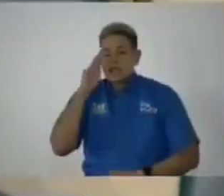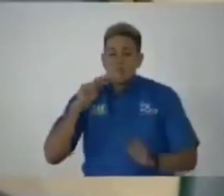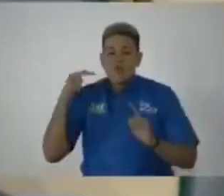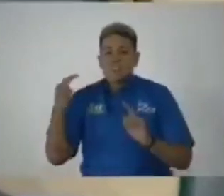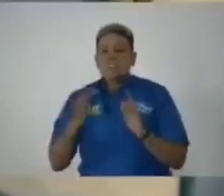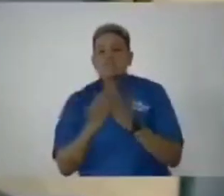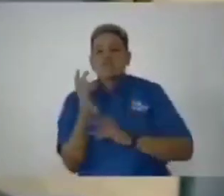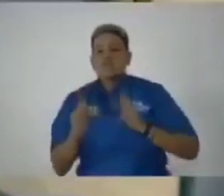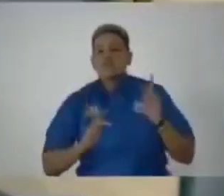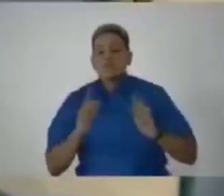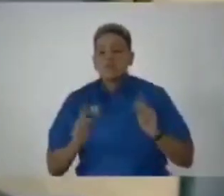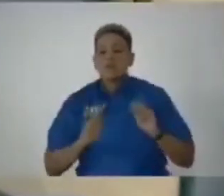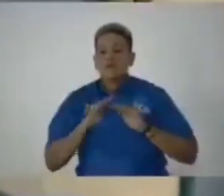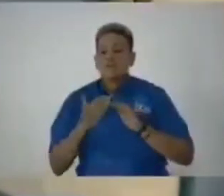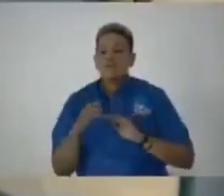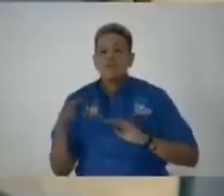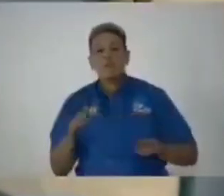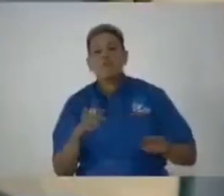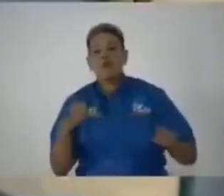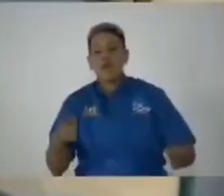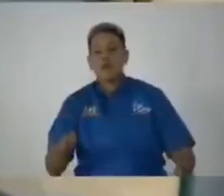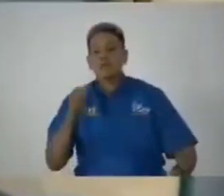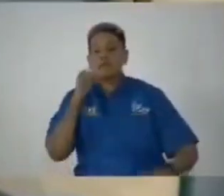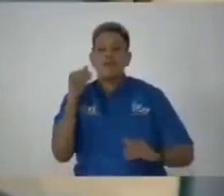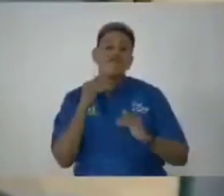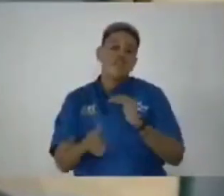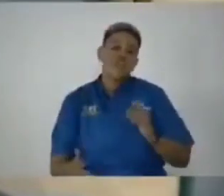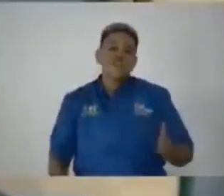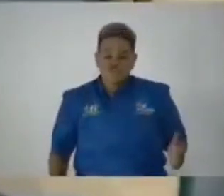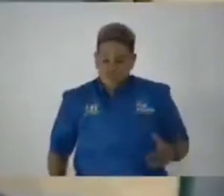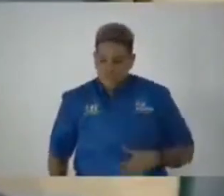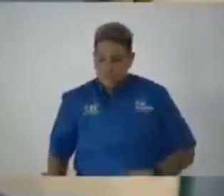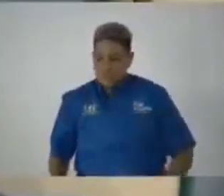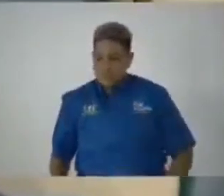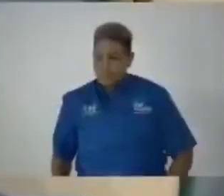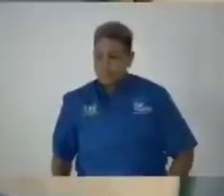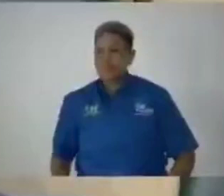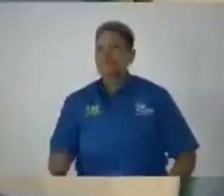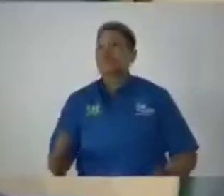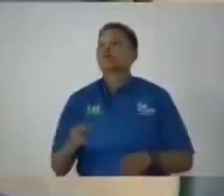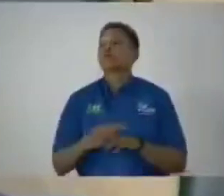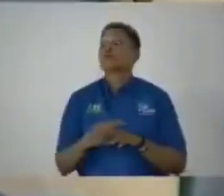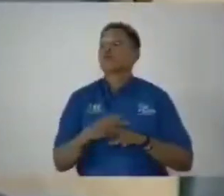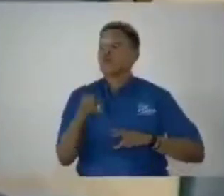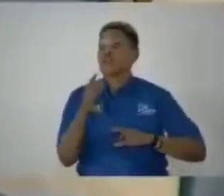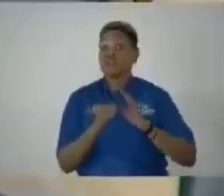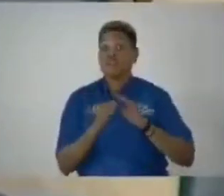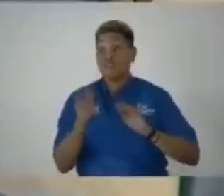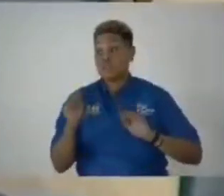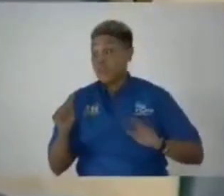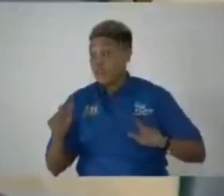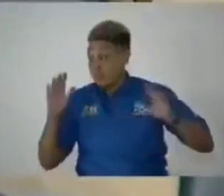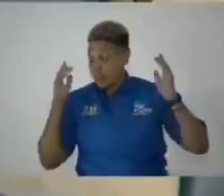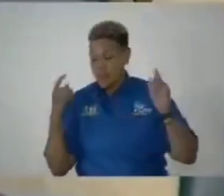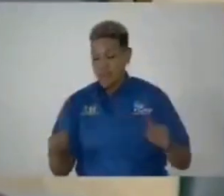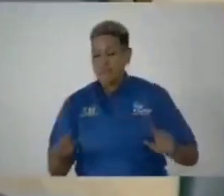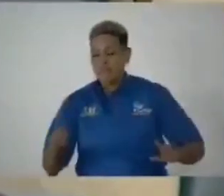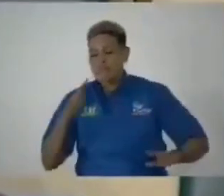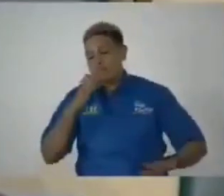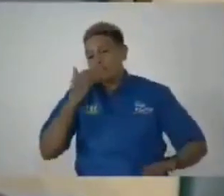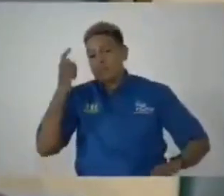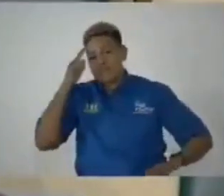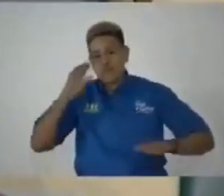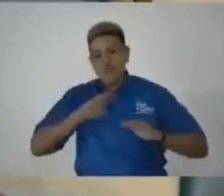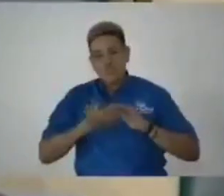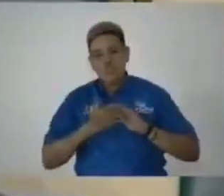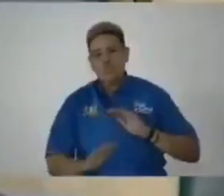by the people of Jamaica as not being fair. And the sooner it gets its act together, the better for